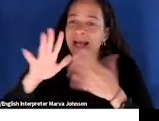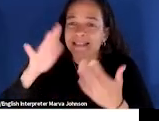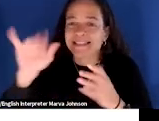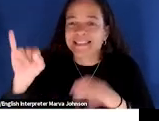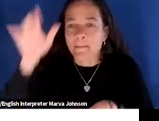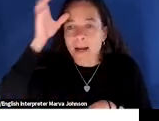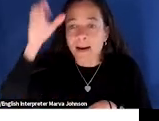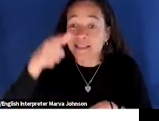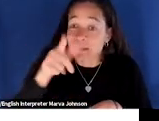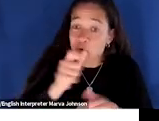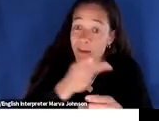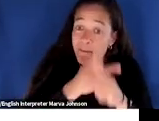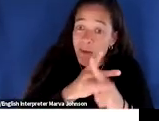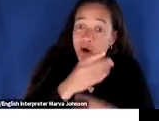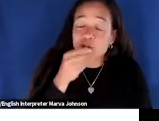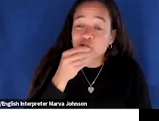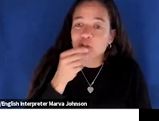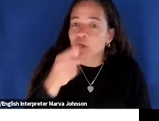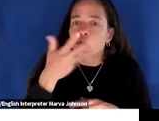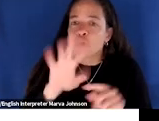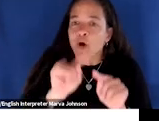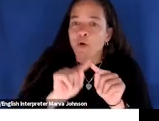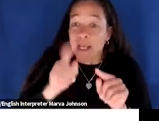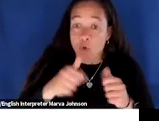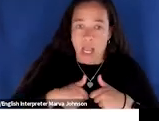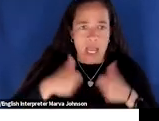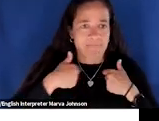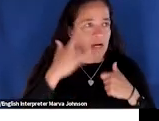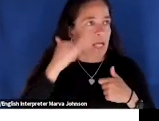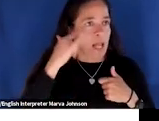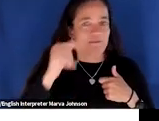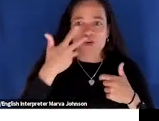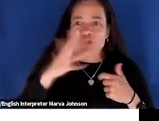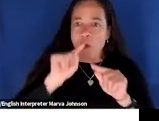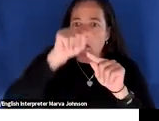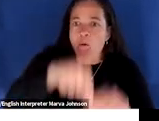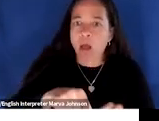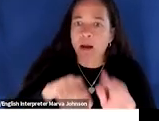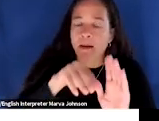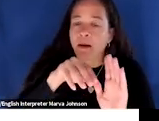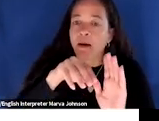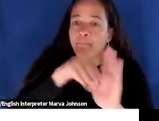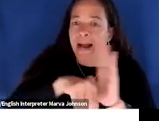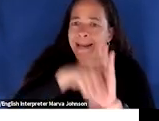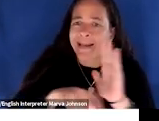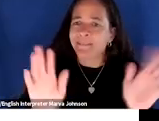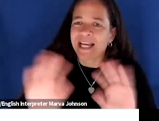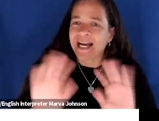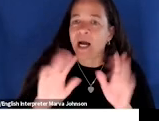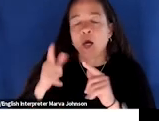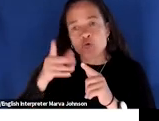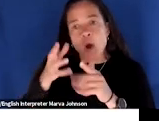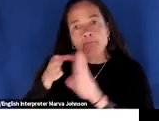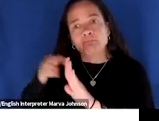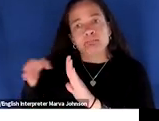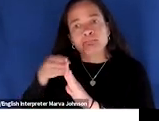in seattle if you see that little dot up there down to miami to do that that's what slack's for but if you actually have a question about your local community or you're trying to collaborate with some folks